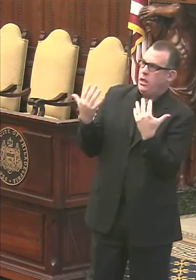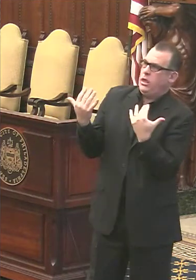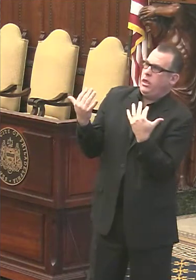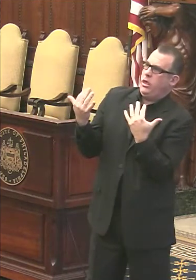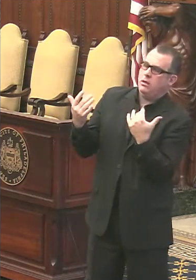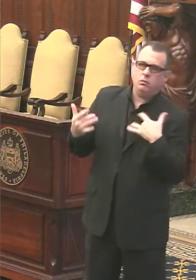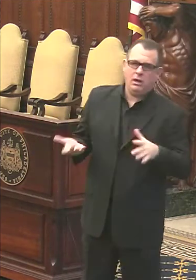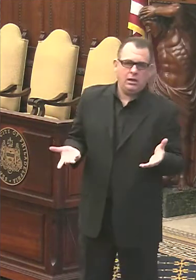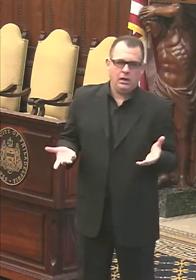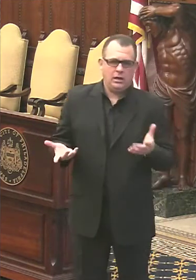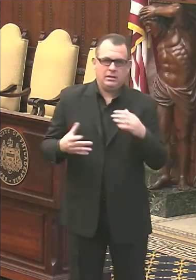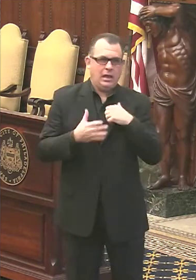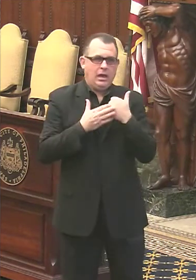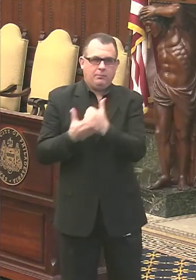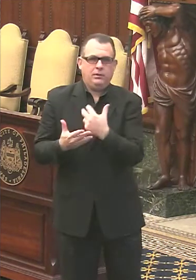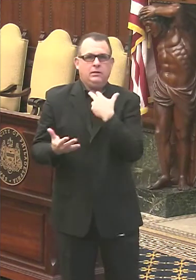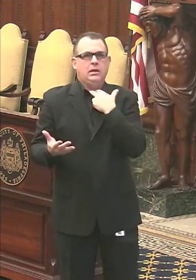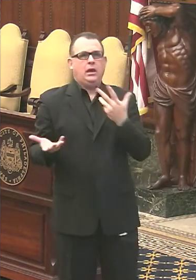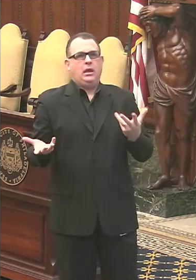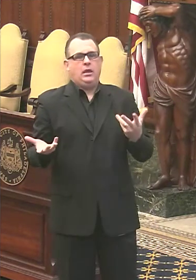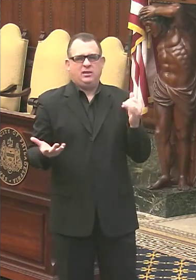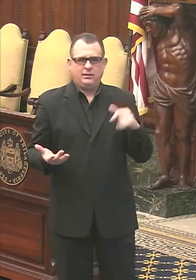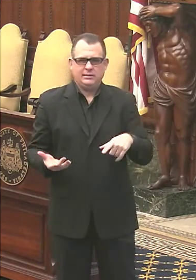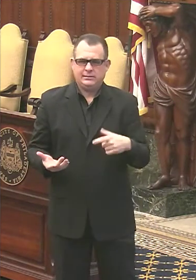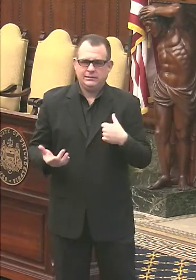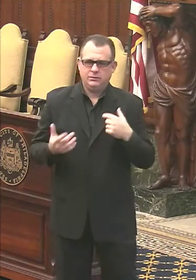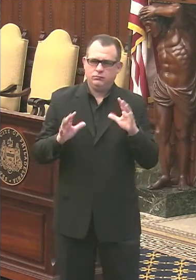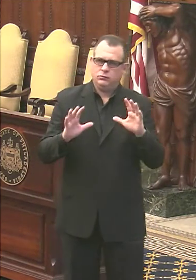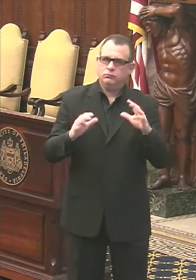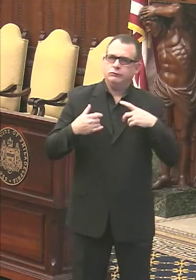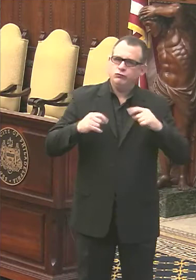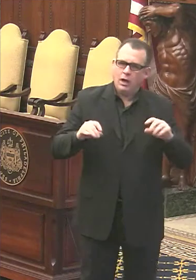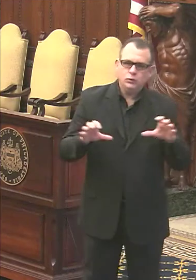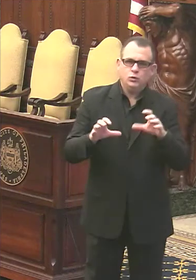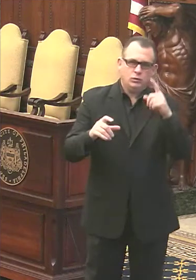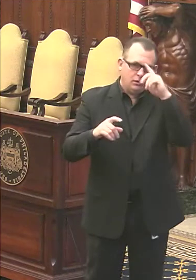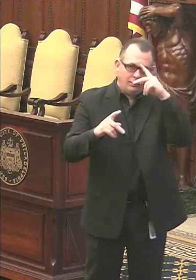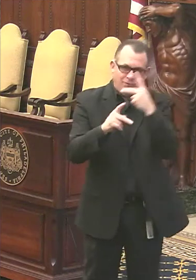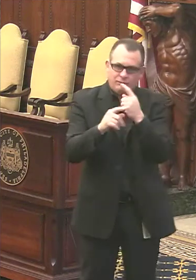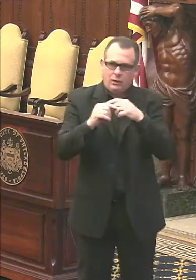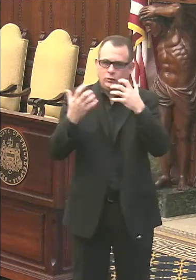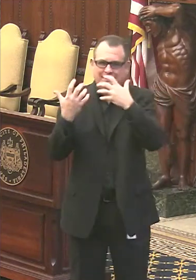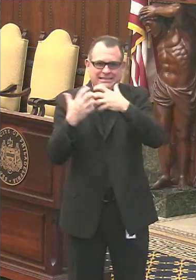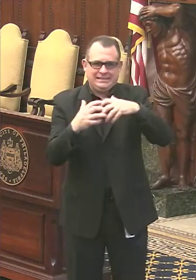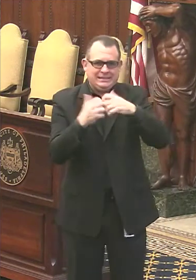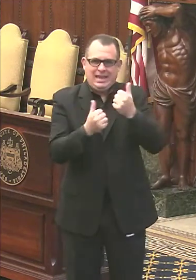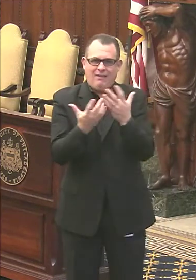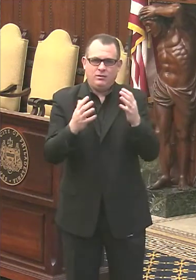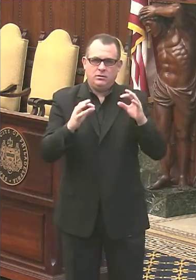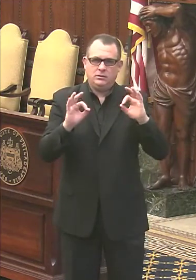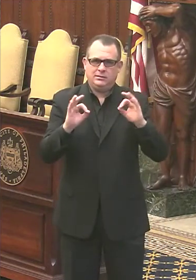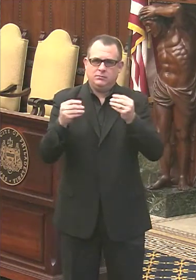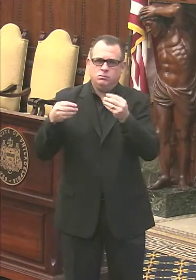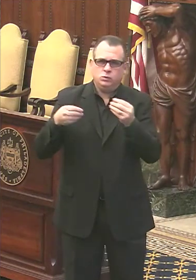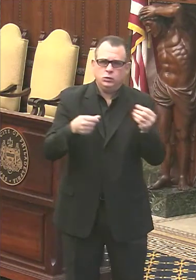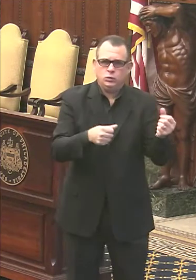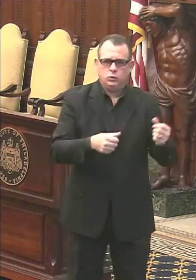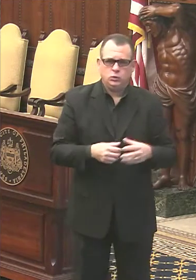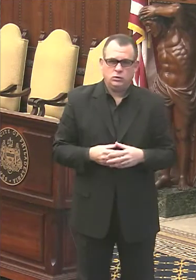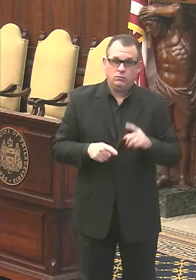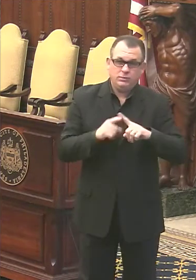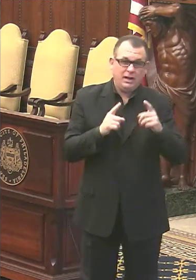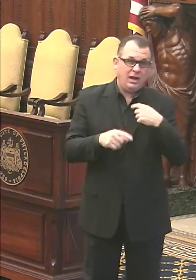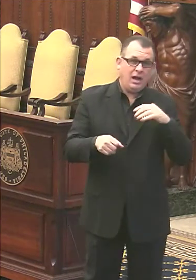if the vaccine isn't available. But, you know, we're trying sort of multiple levels to really communicate about the value of the vaccine. Let say, I completely understand why